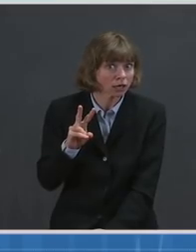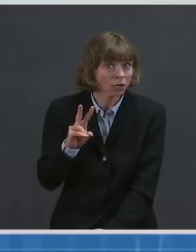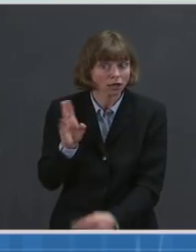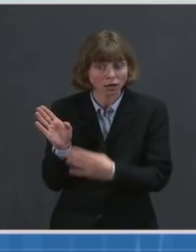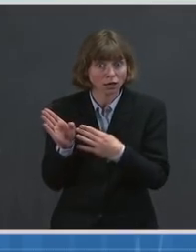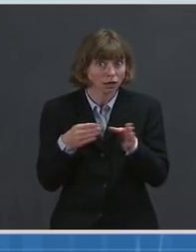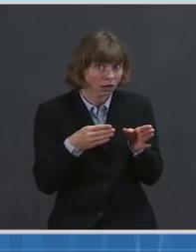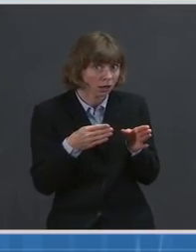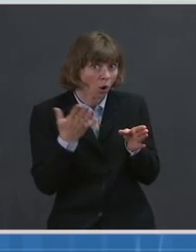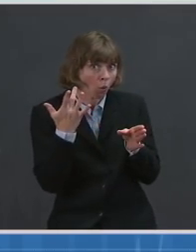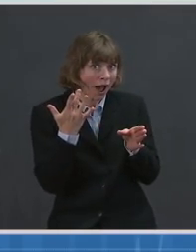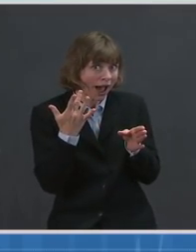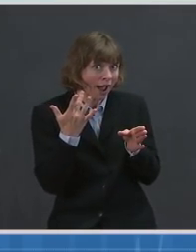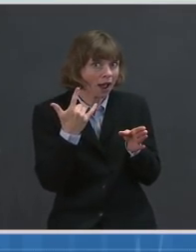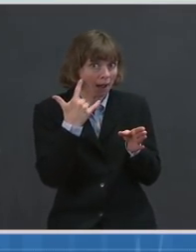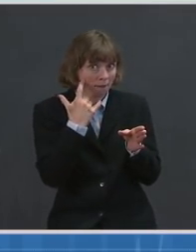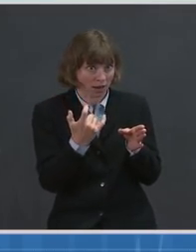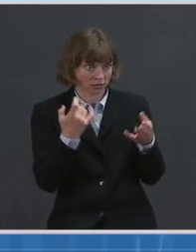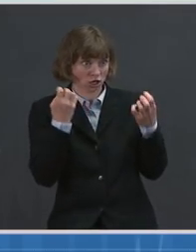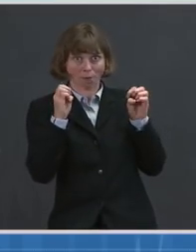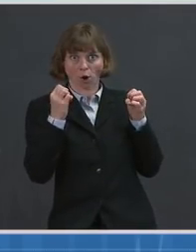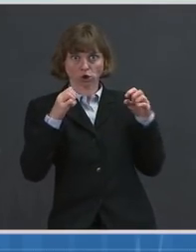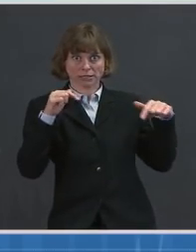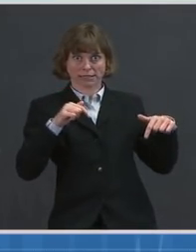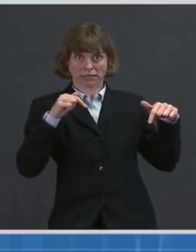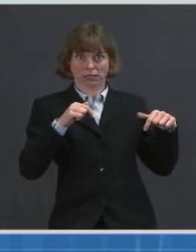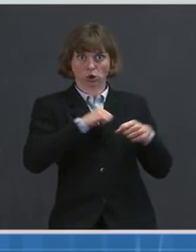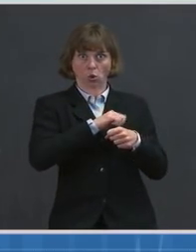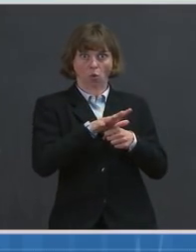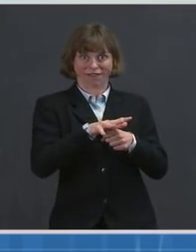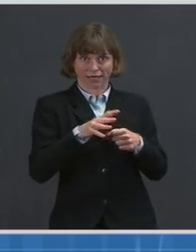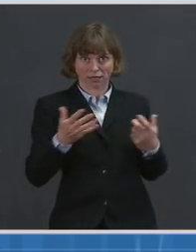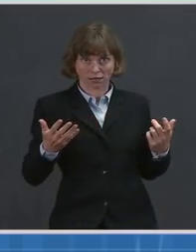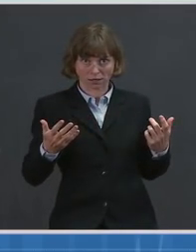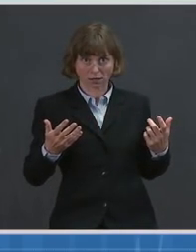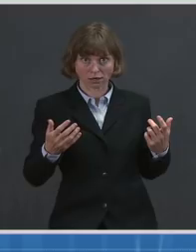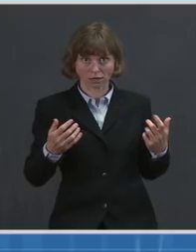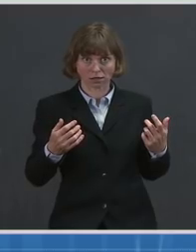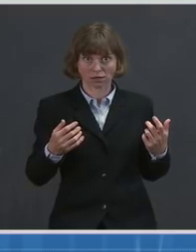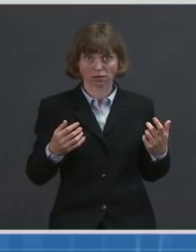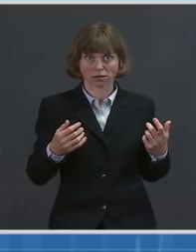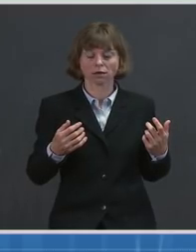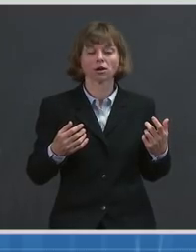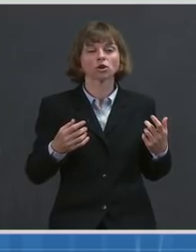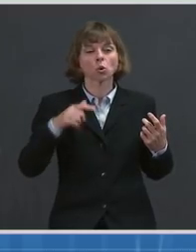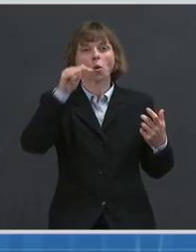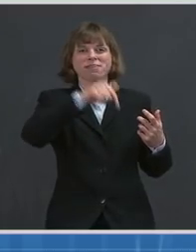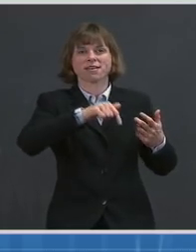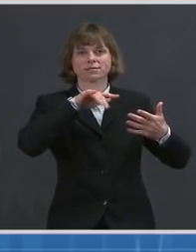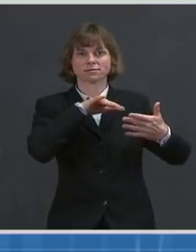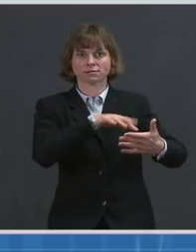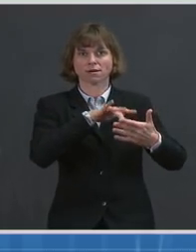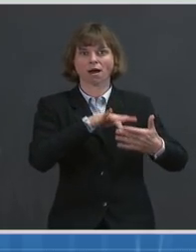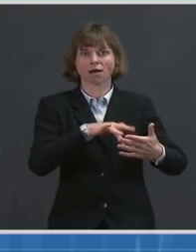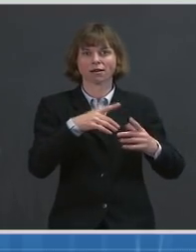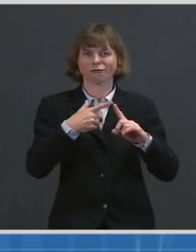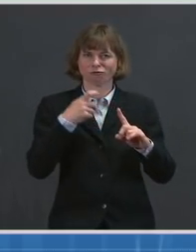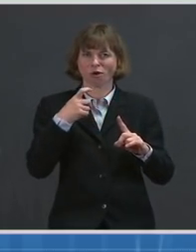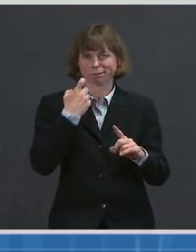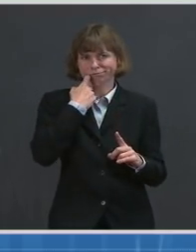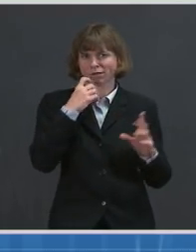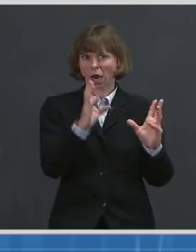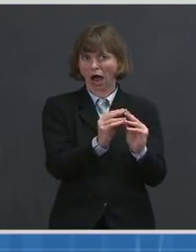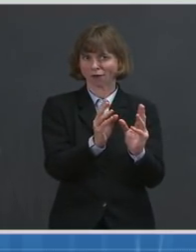pivoted because of the emergency nature of COVID-19. In this study reported at CROI, in